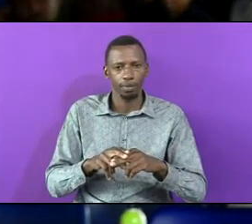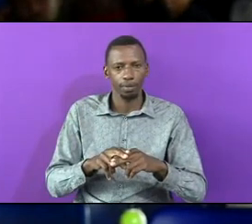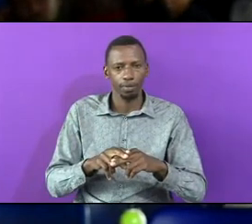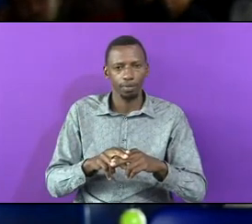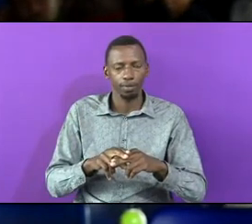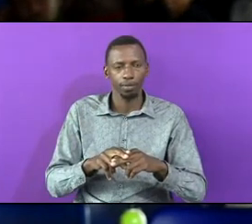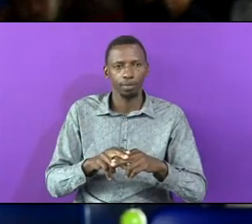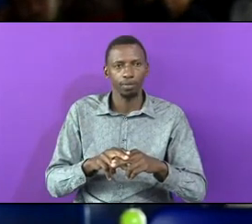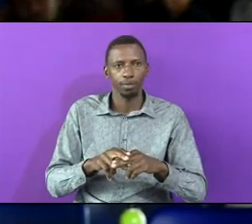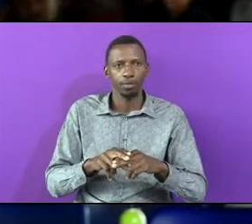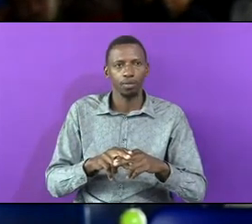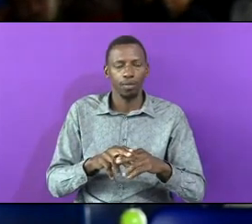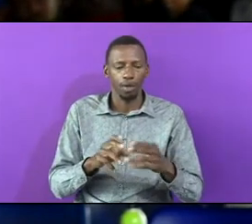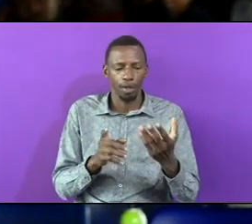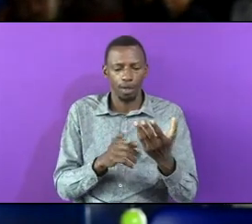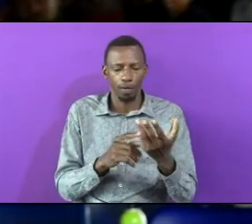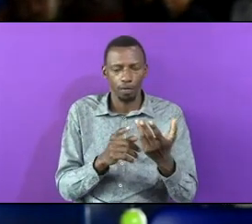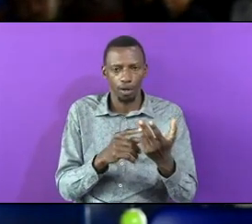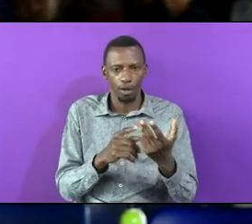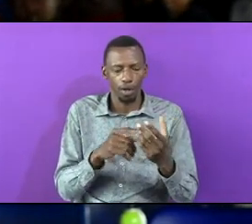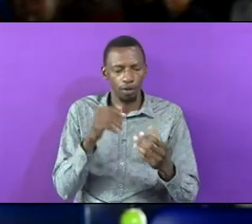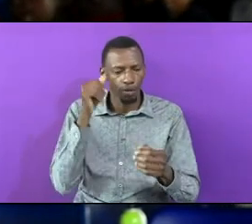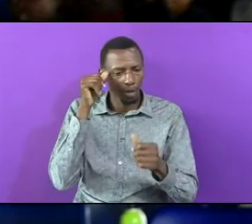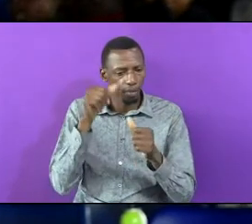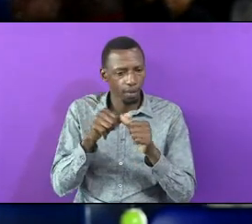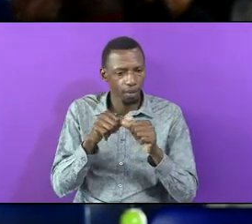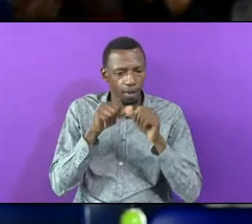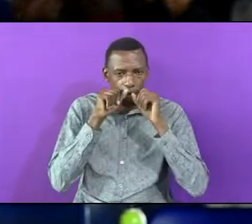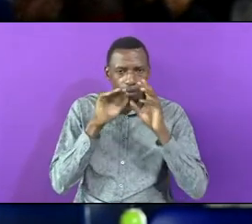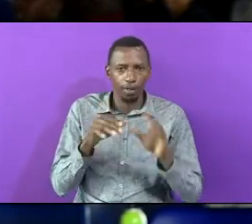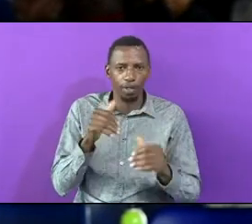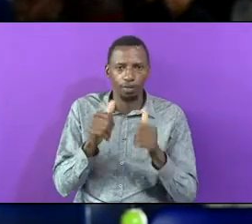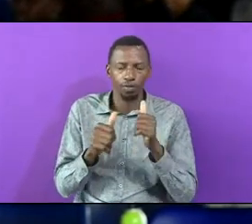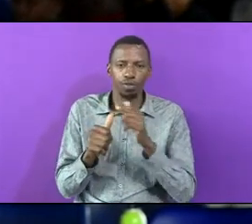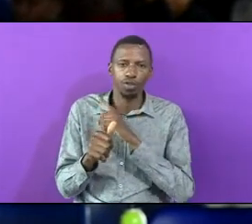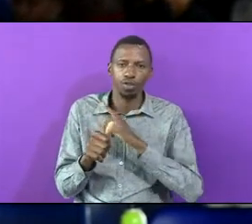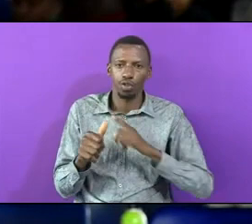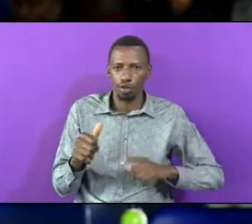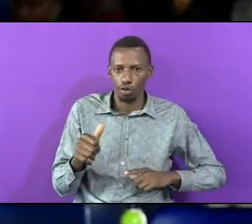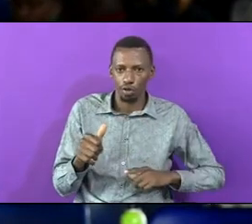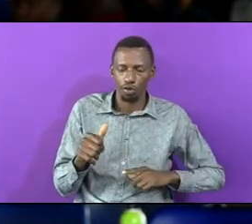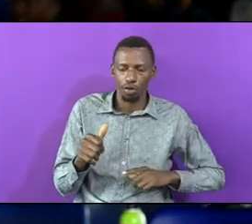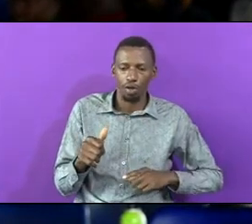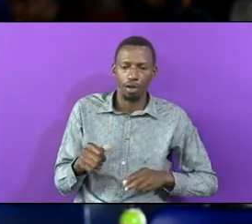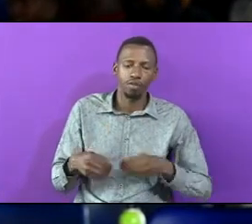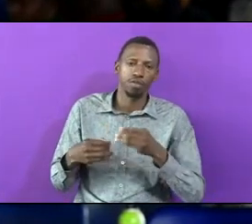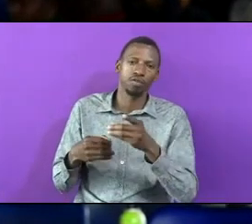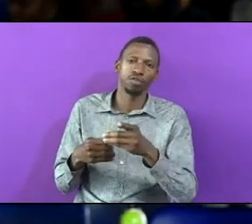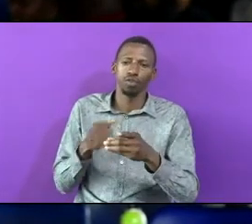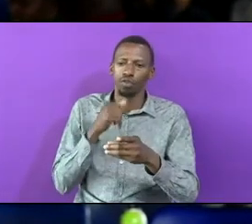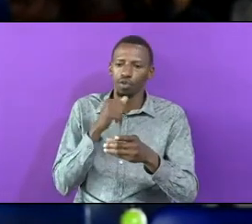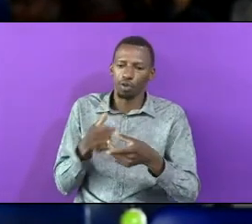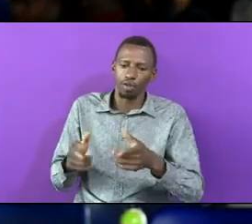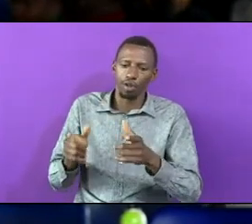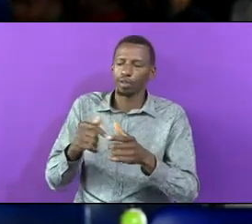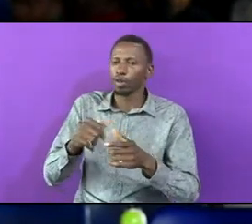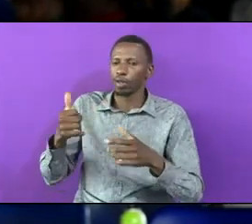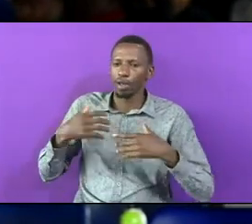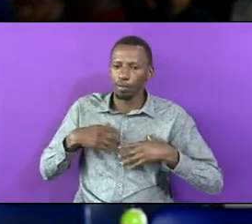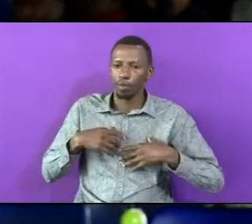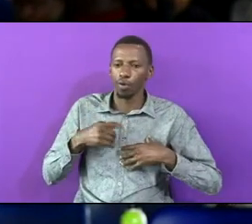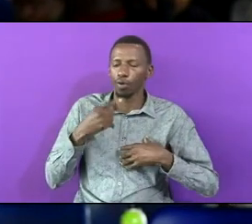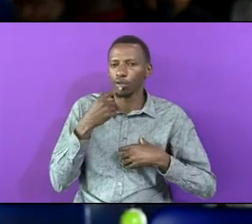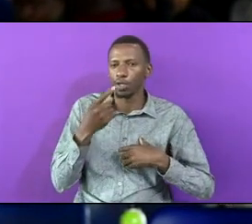Meshak Of The Blessings The Lord Has Put In Your Life Don't Let Other People Say Who Yalikuja Hapa